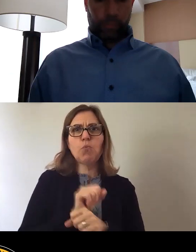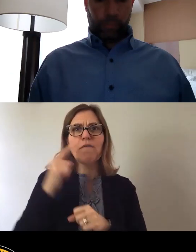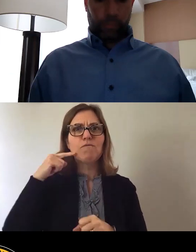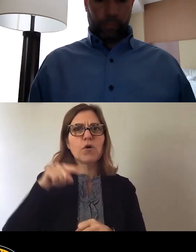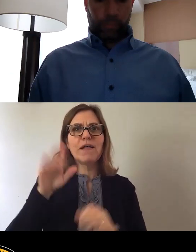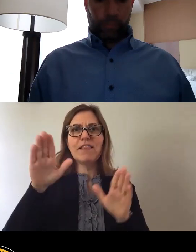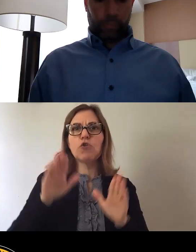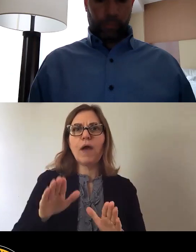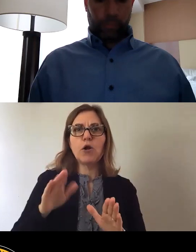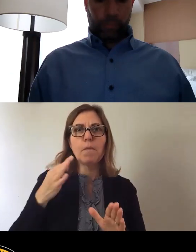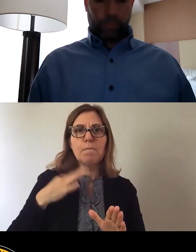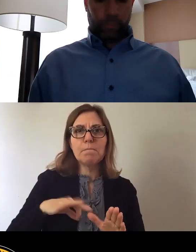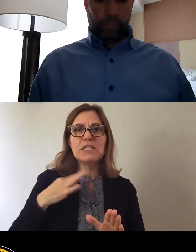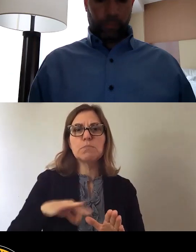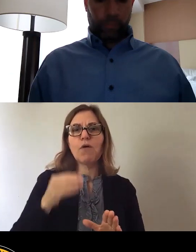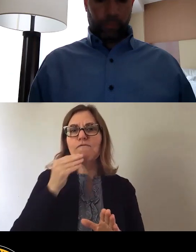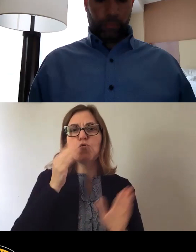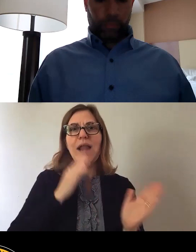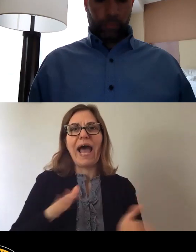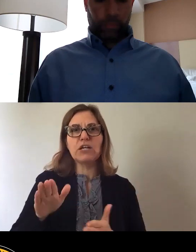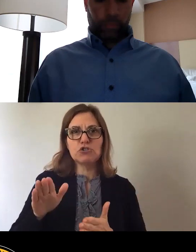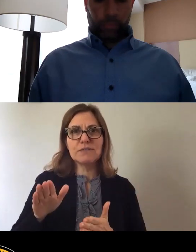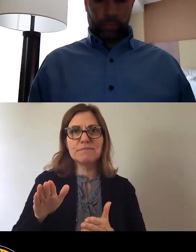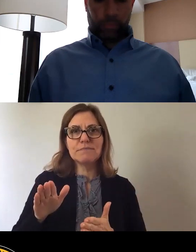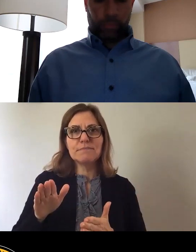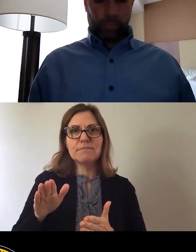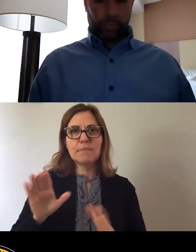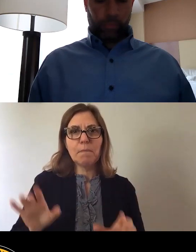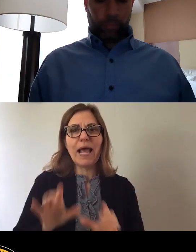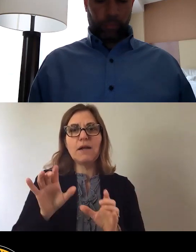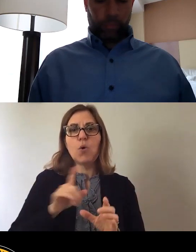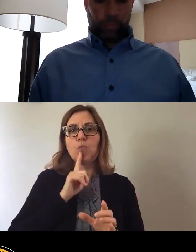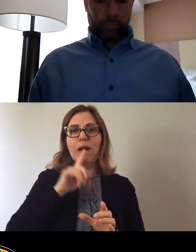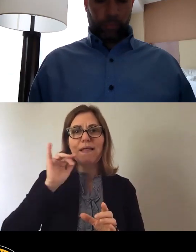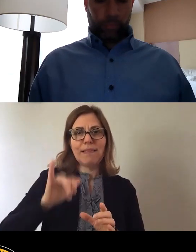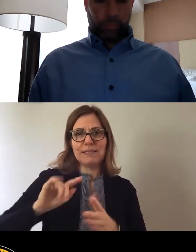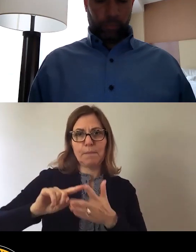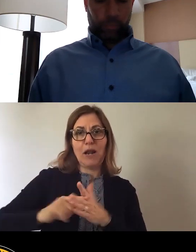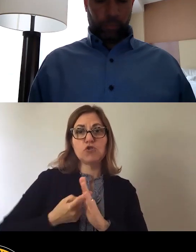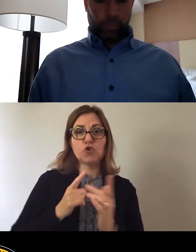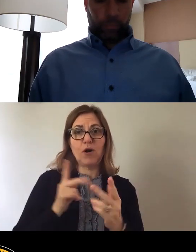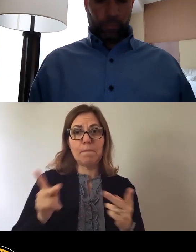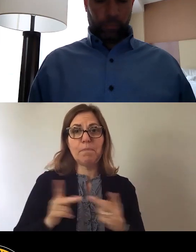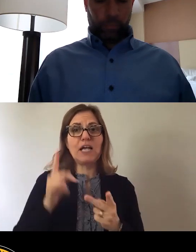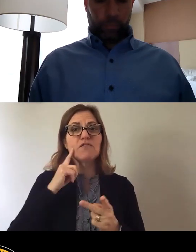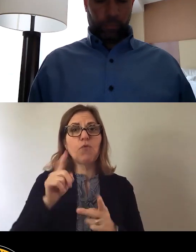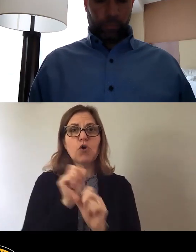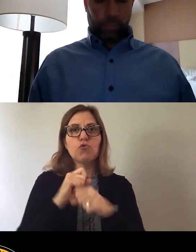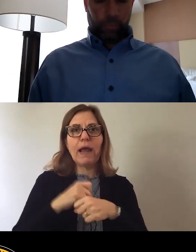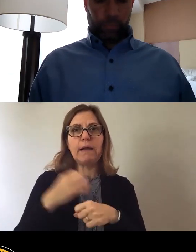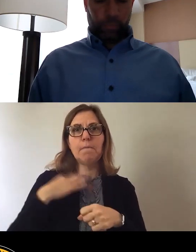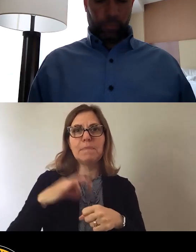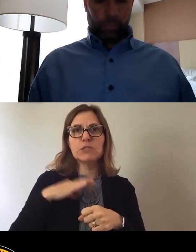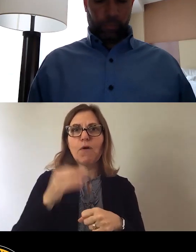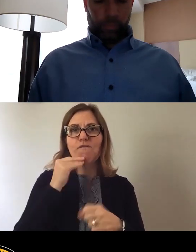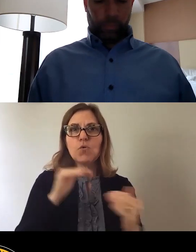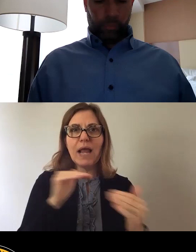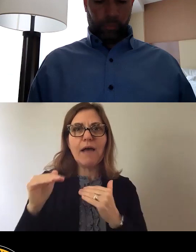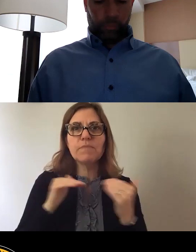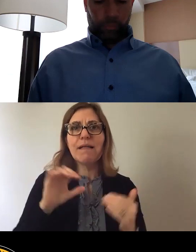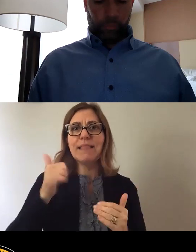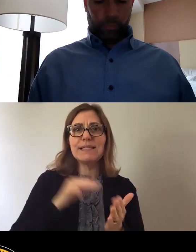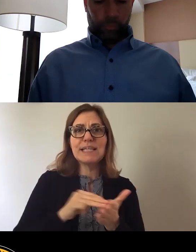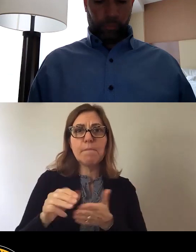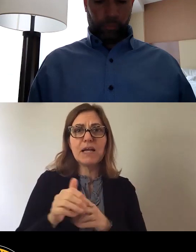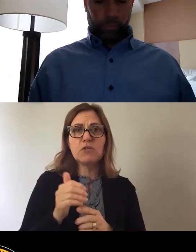Action Plan is a starting point for creating a Pittsburgh of health and equity. A fund that would give just $10 million out of